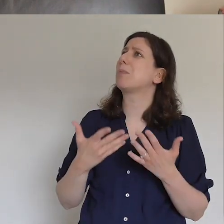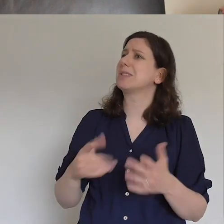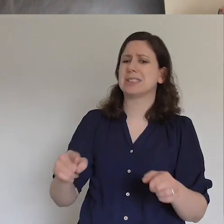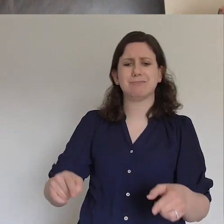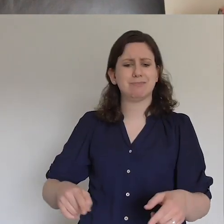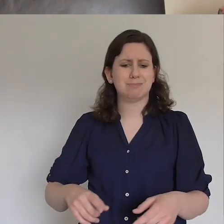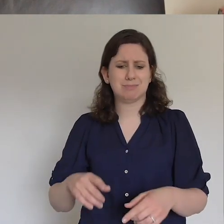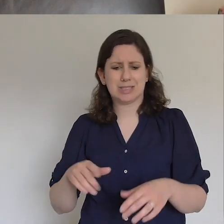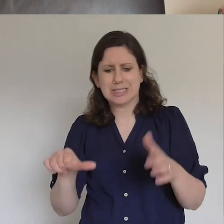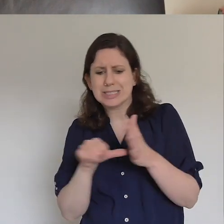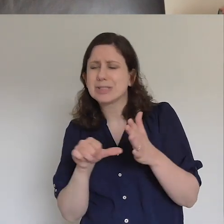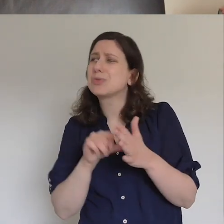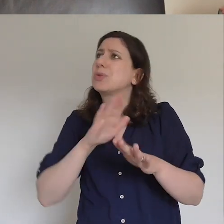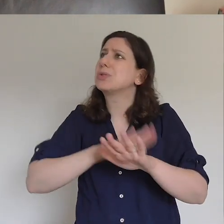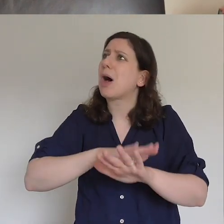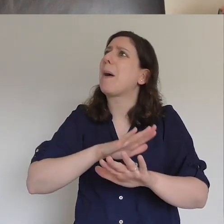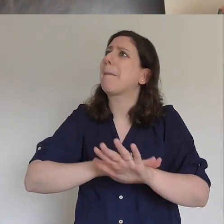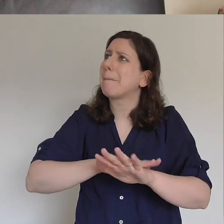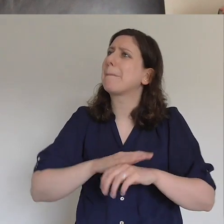to make you known to others